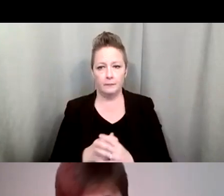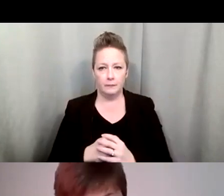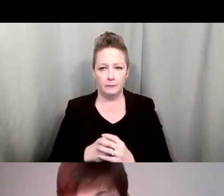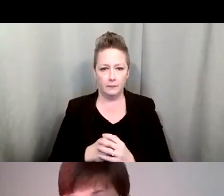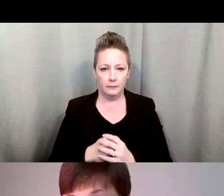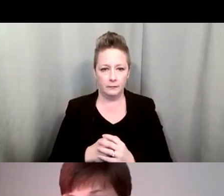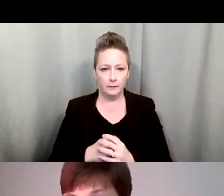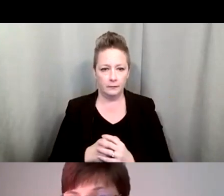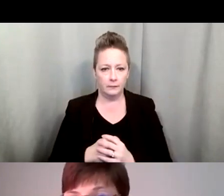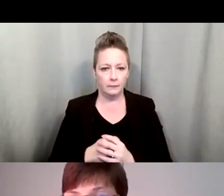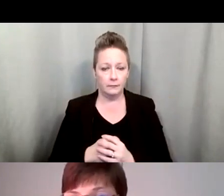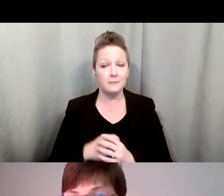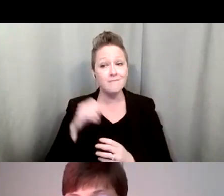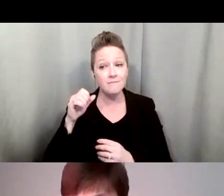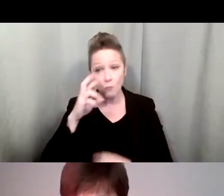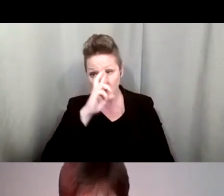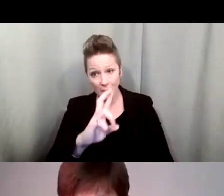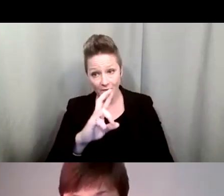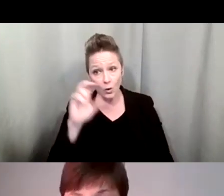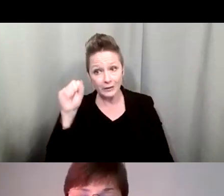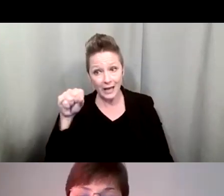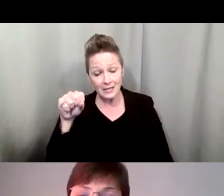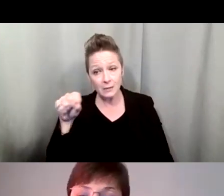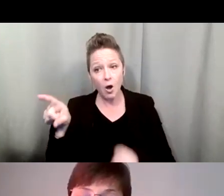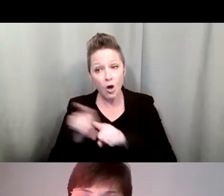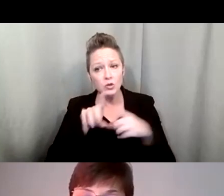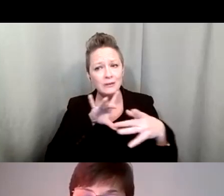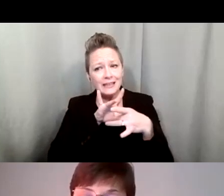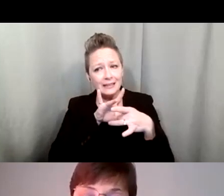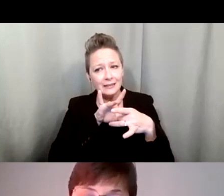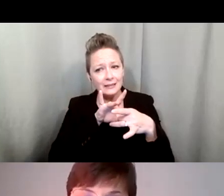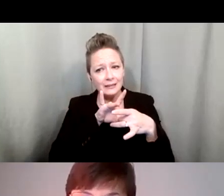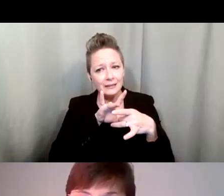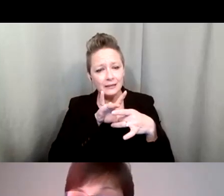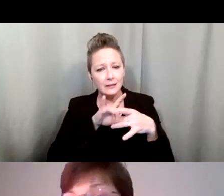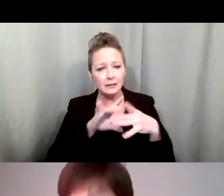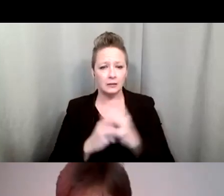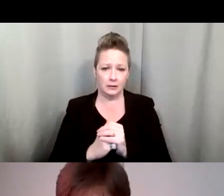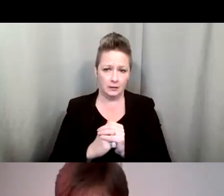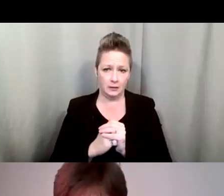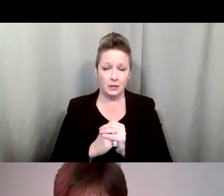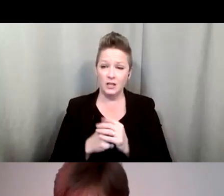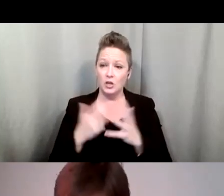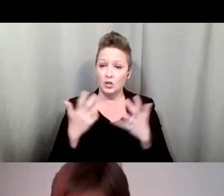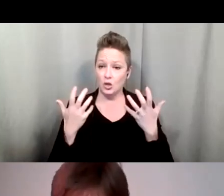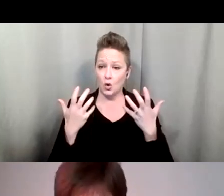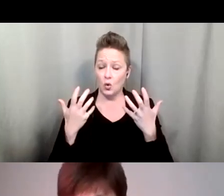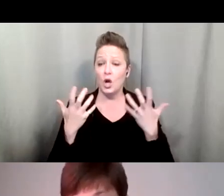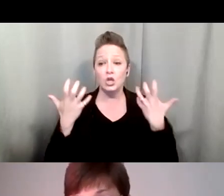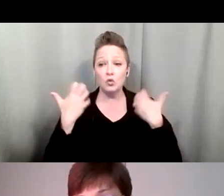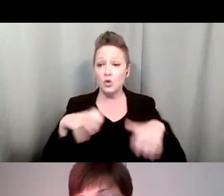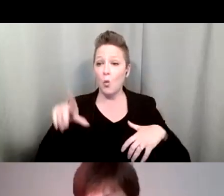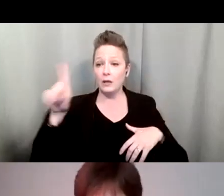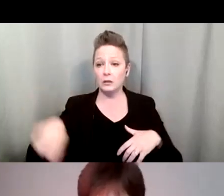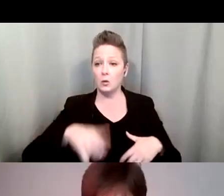Yes, it shows respect, but it also connection. Because you want to avoid filling out forms and reading while talking, because